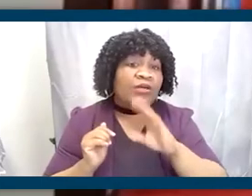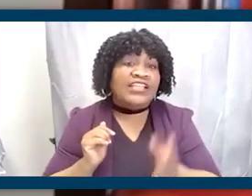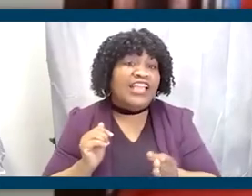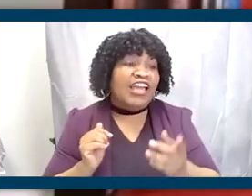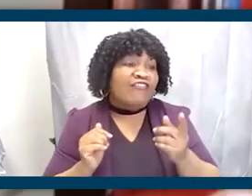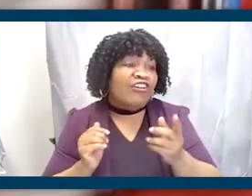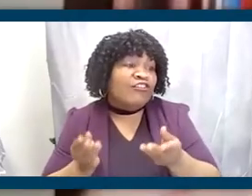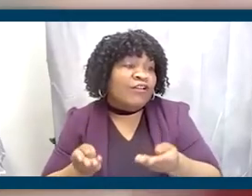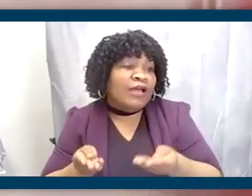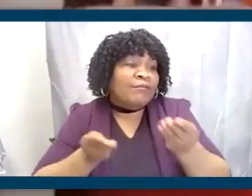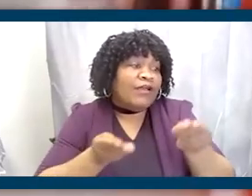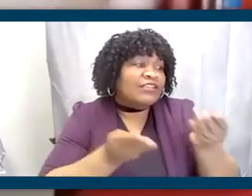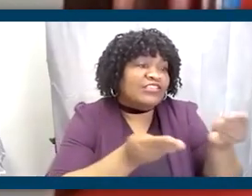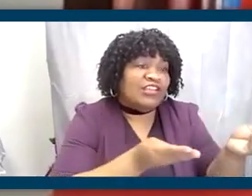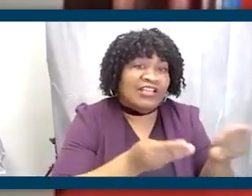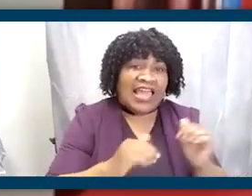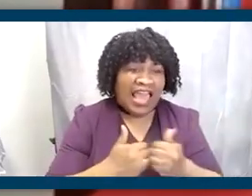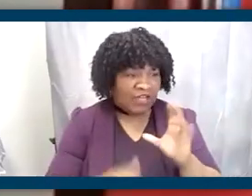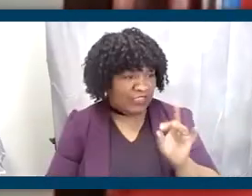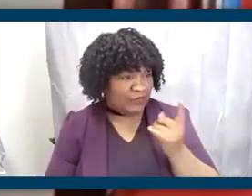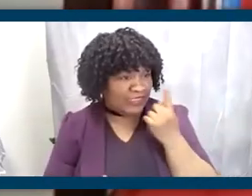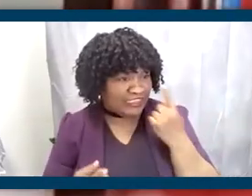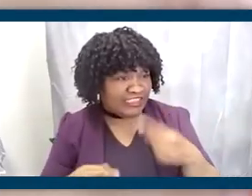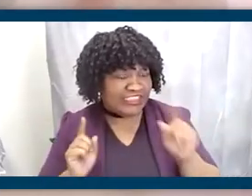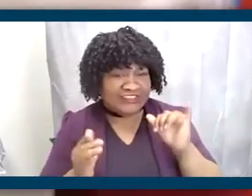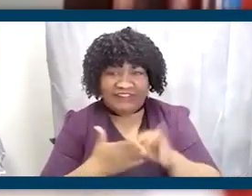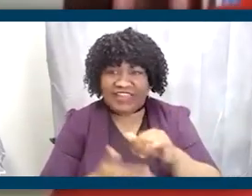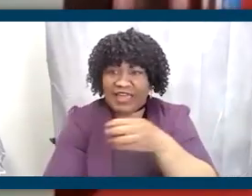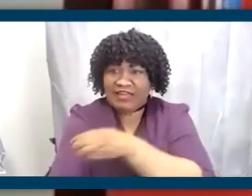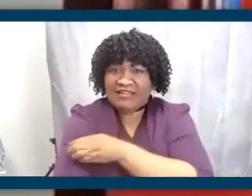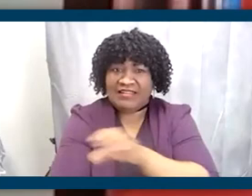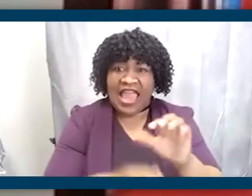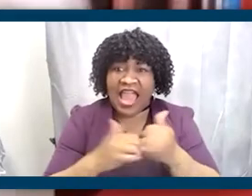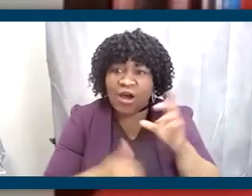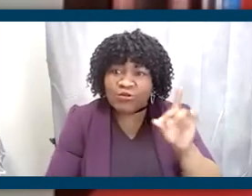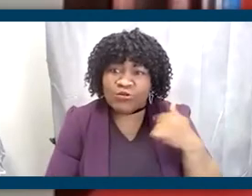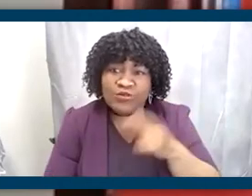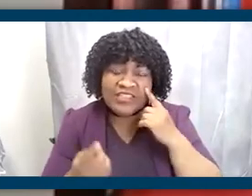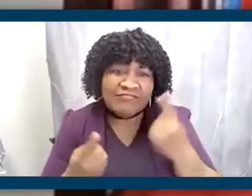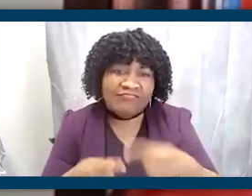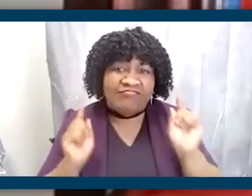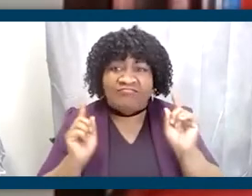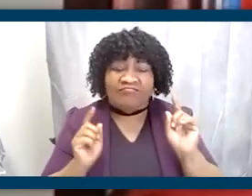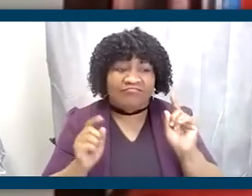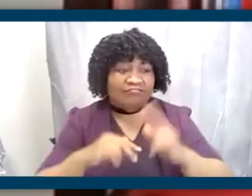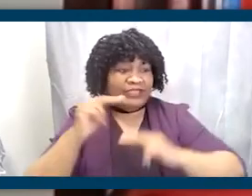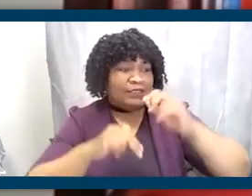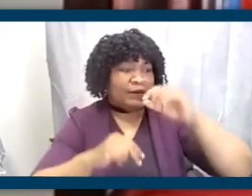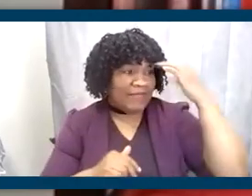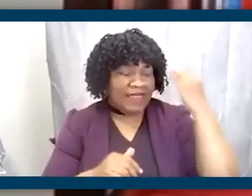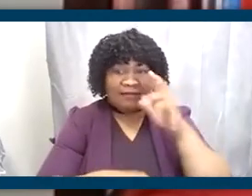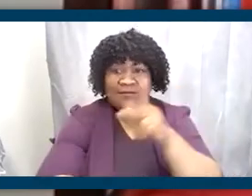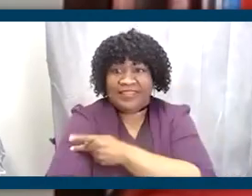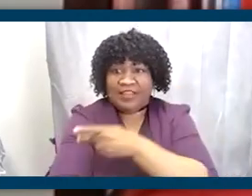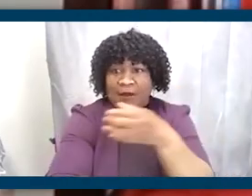pass on, how in the world did we even achieve this anyway? What, how do we build Black political power, right?